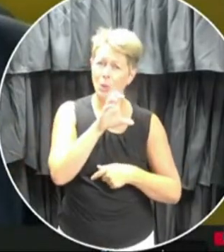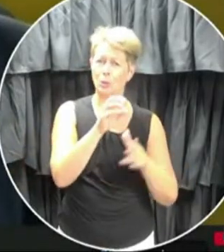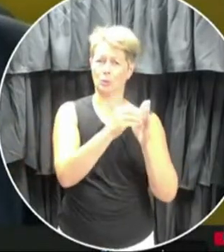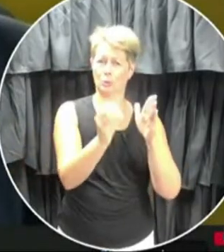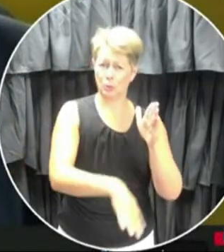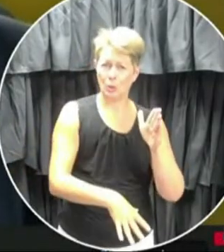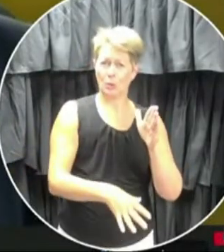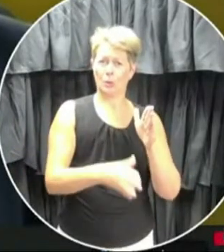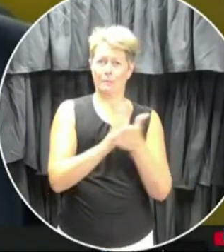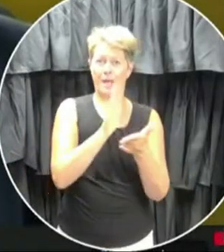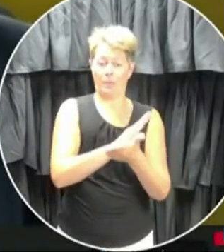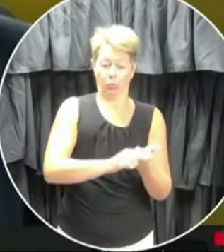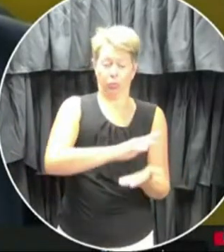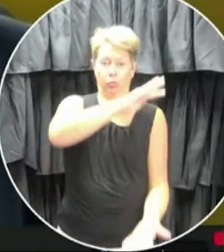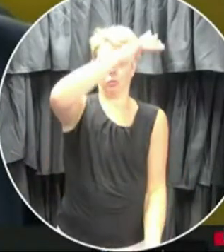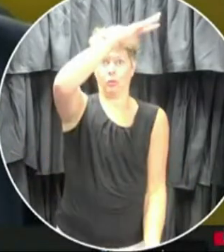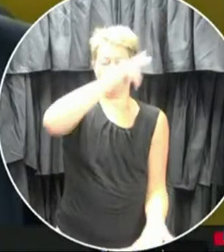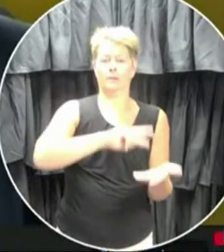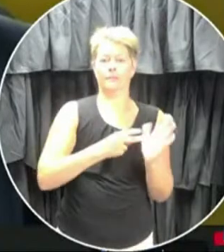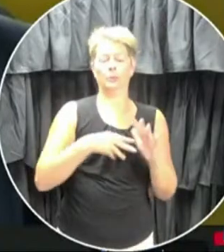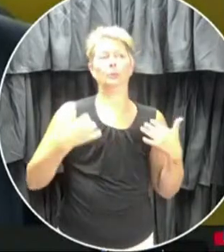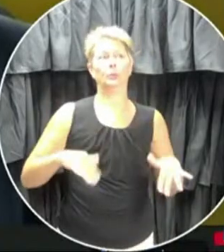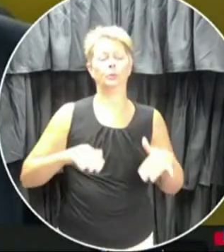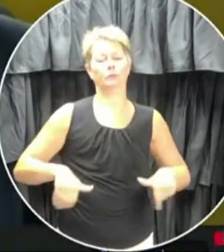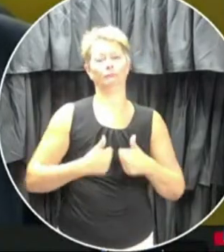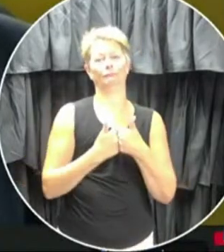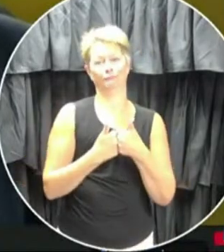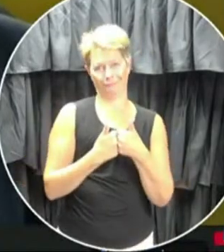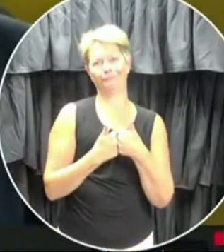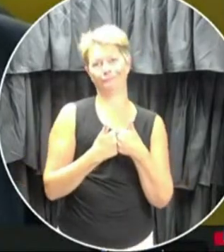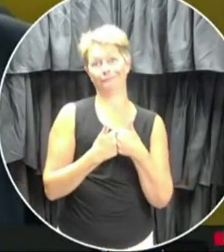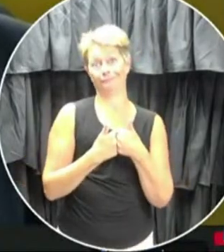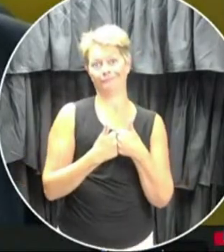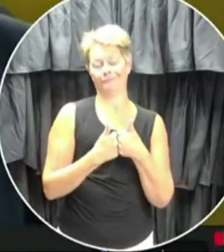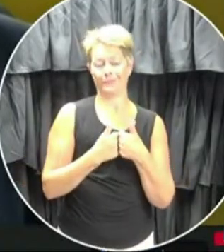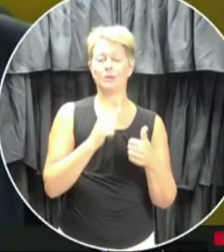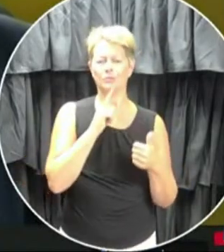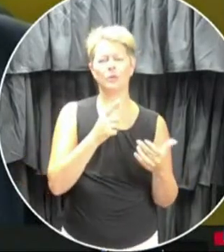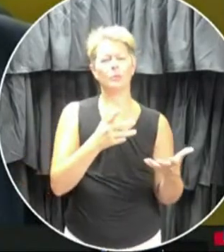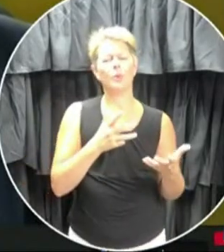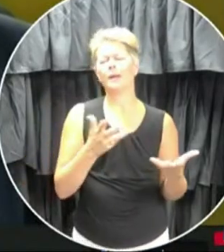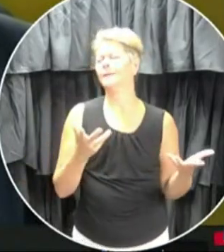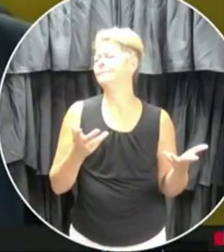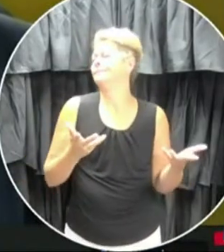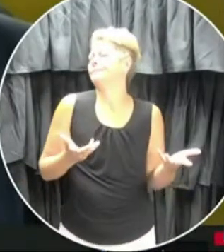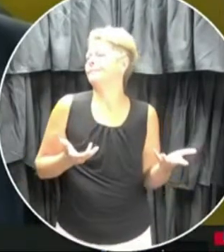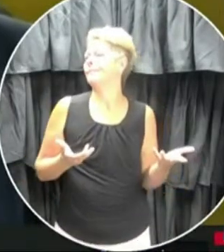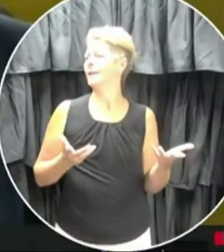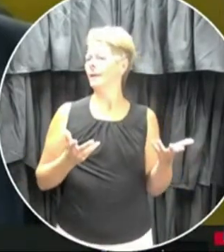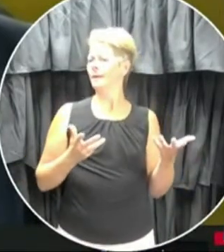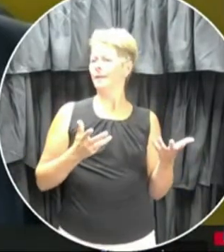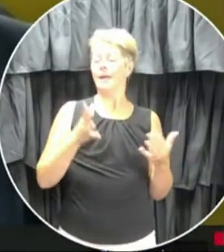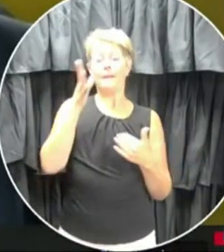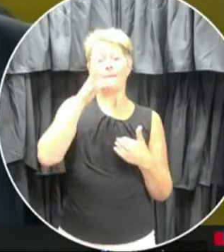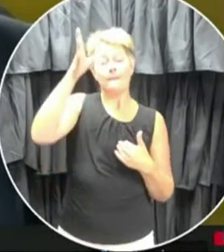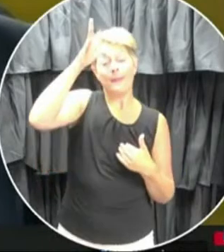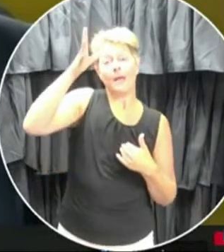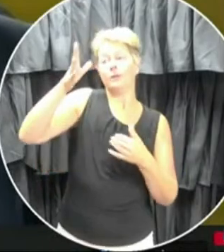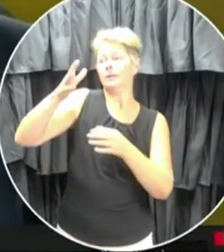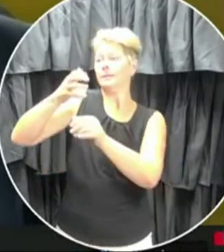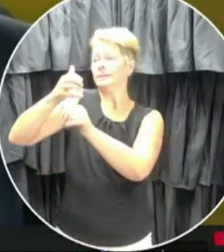It's always a, it's always a challenge. We really want and need our parent community,